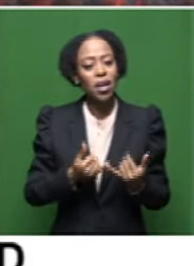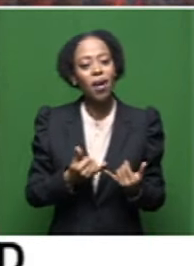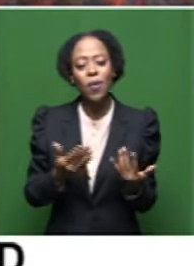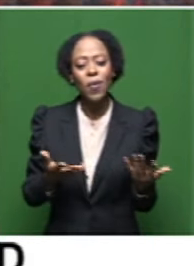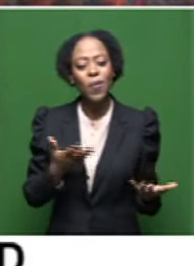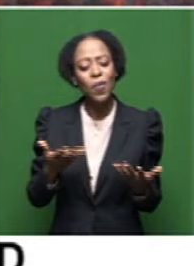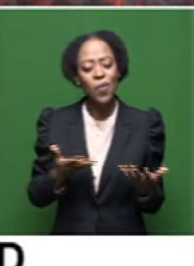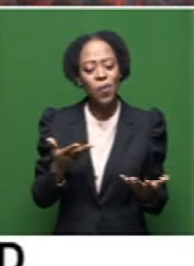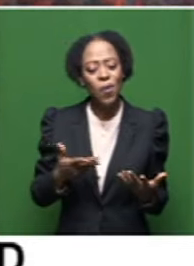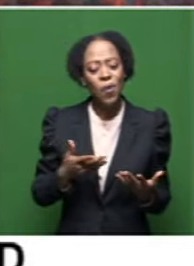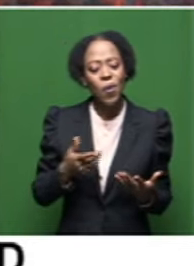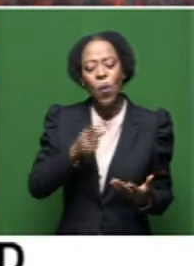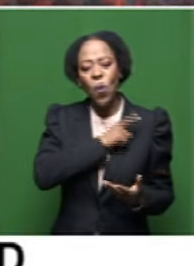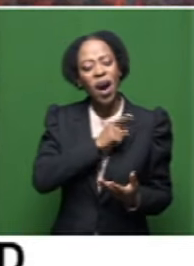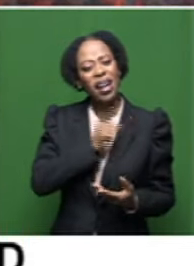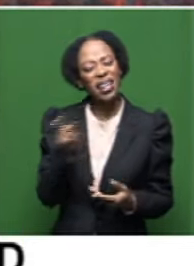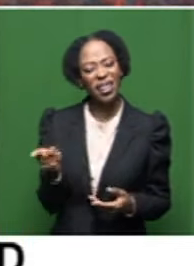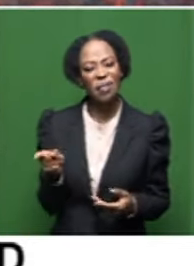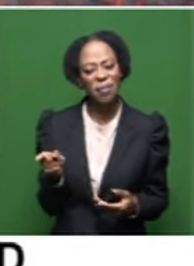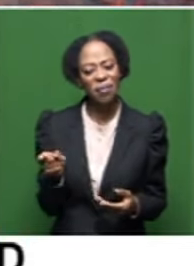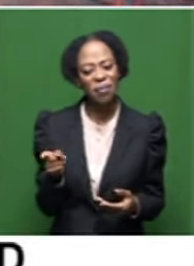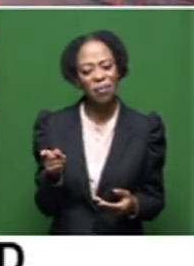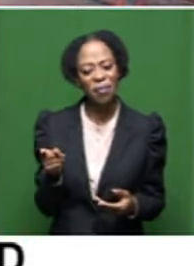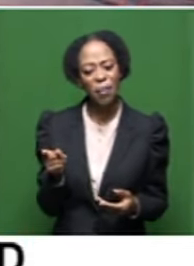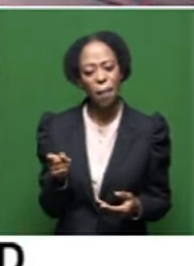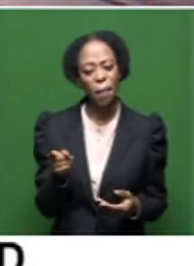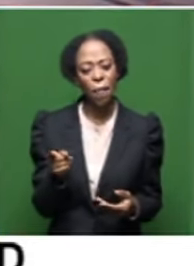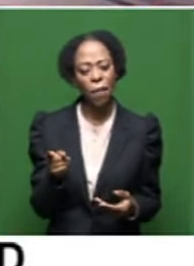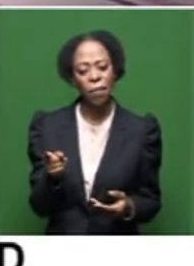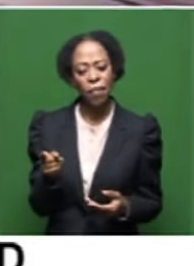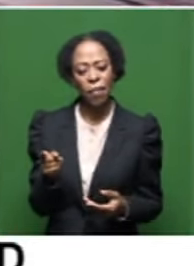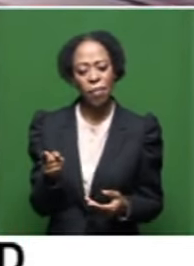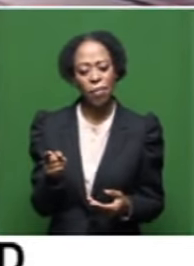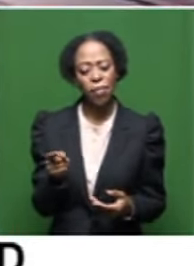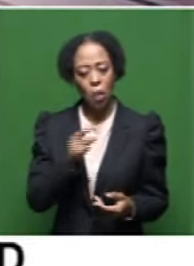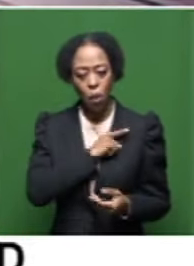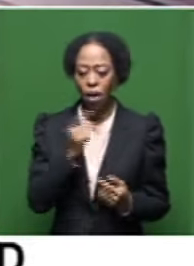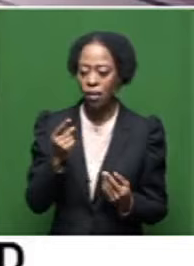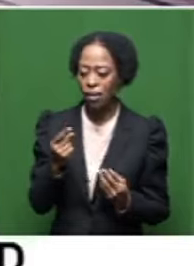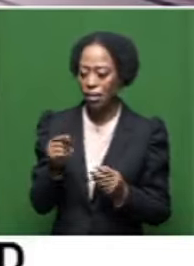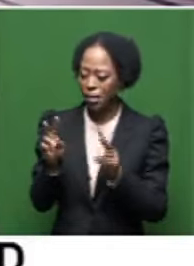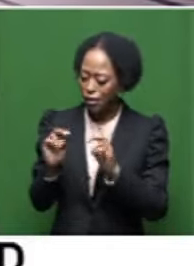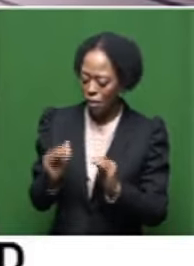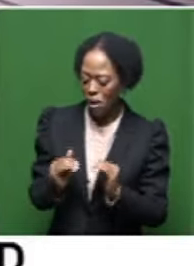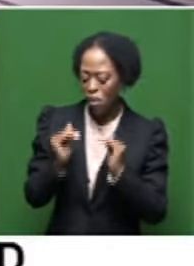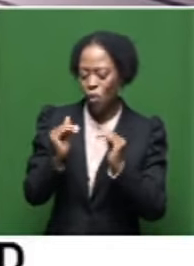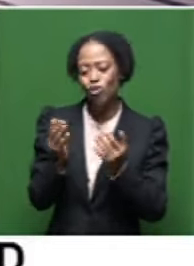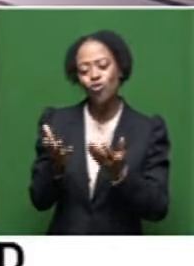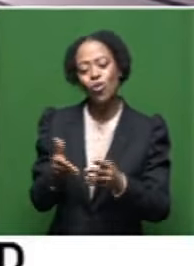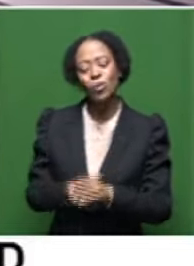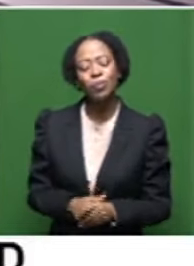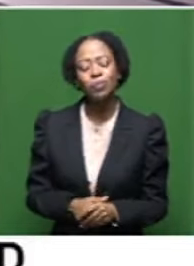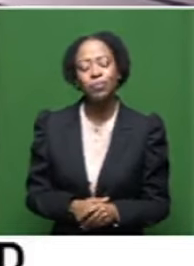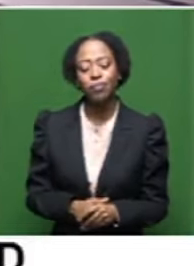about them? You know, what do you think it was that elevated them to that sort of status?